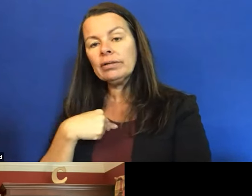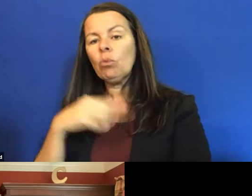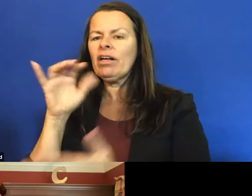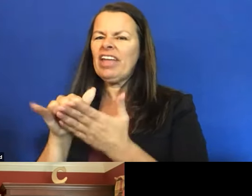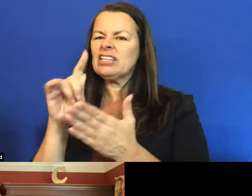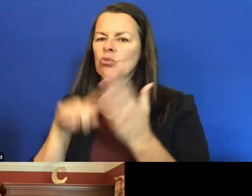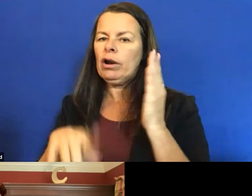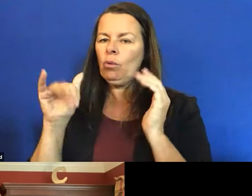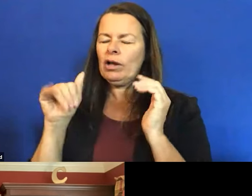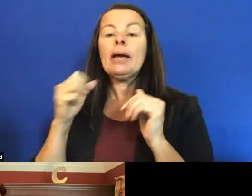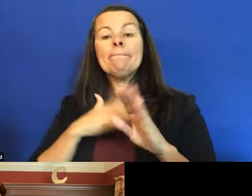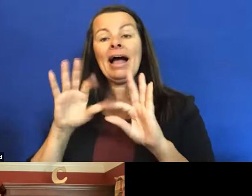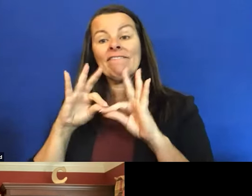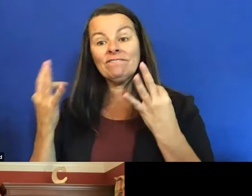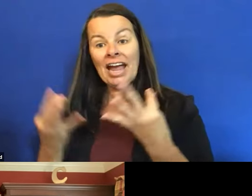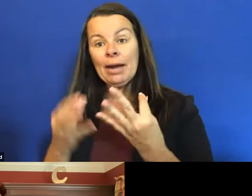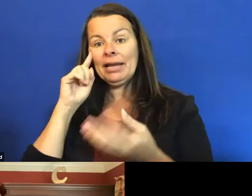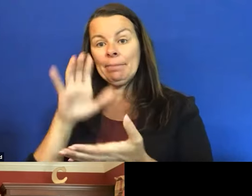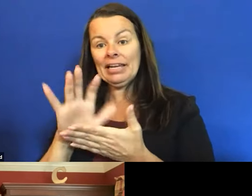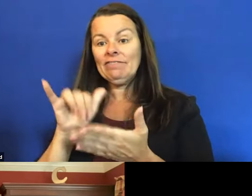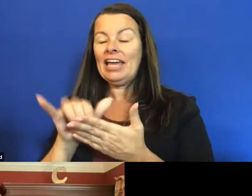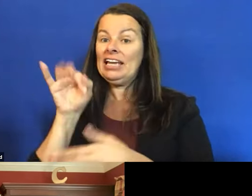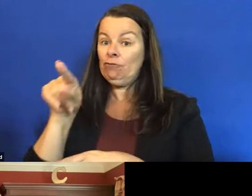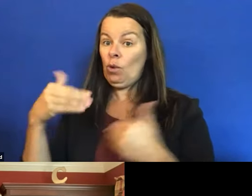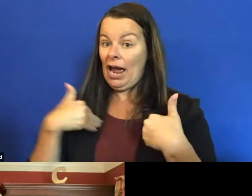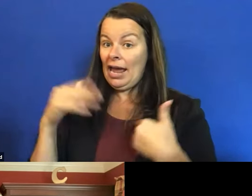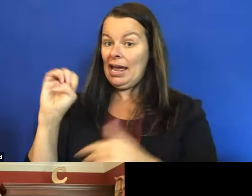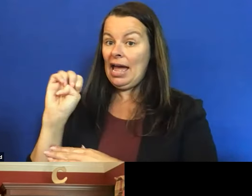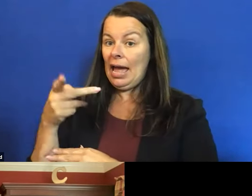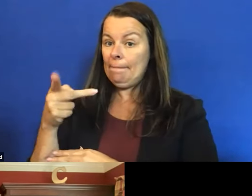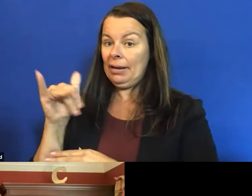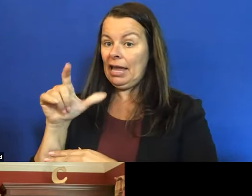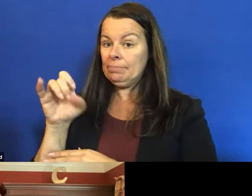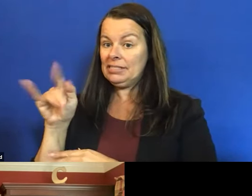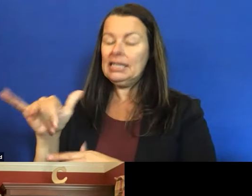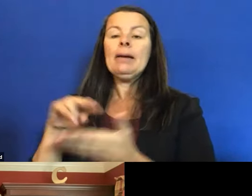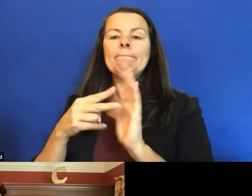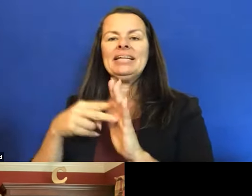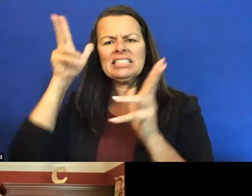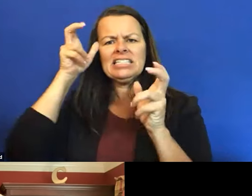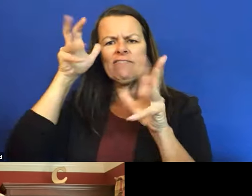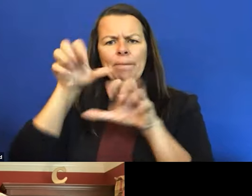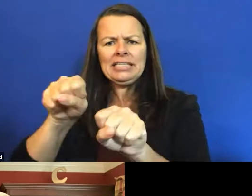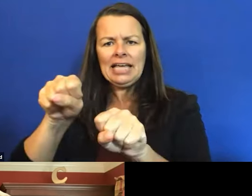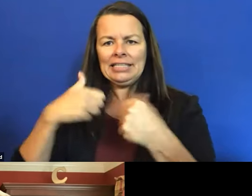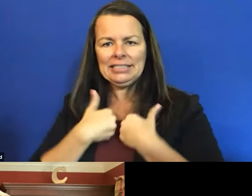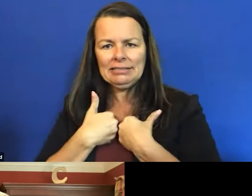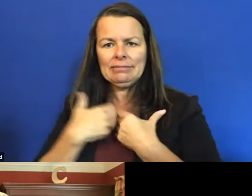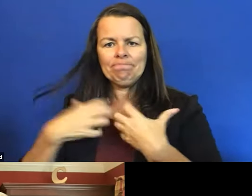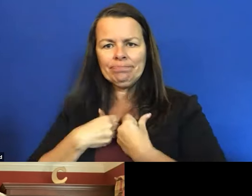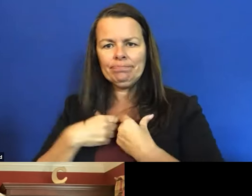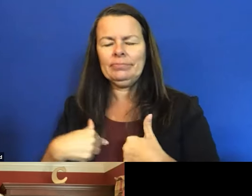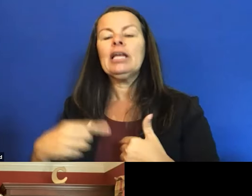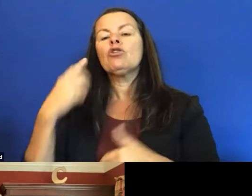was. My family believed that if you had epilepsy, that you were possessed by the devil. And the reason for that is that the Catholic